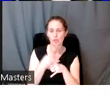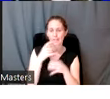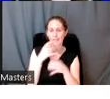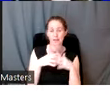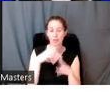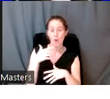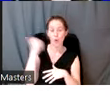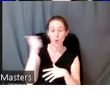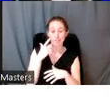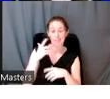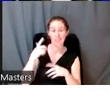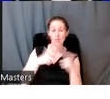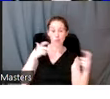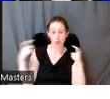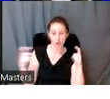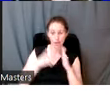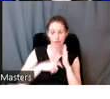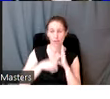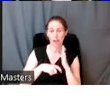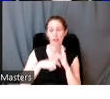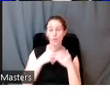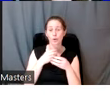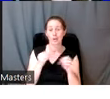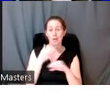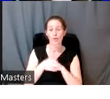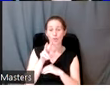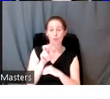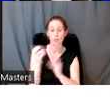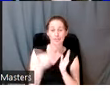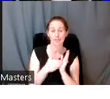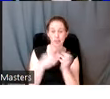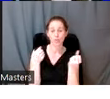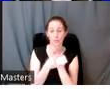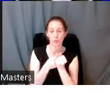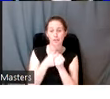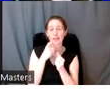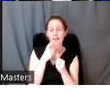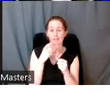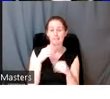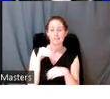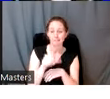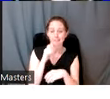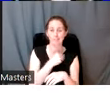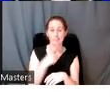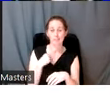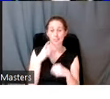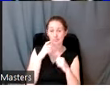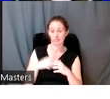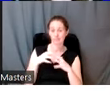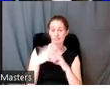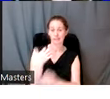world's largest archaeological organization with over 200,000 supporting and subscribing members. From its founding in